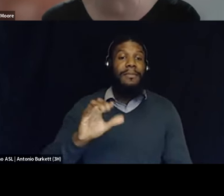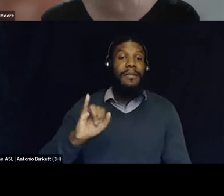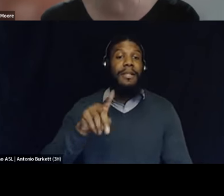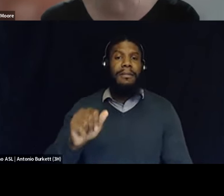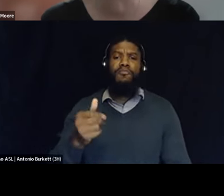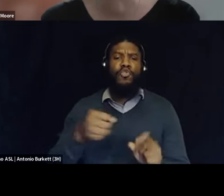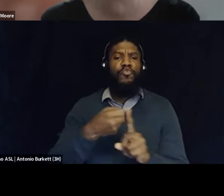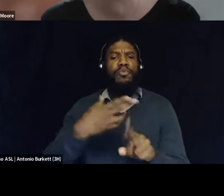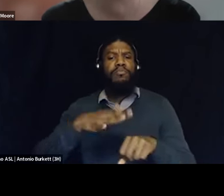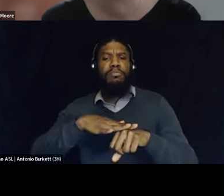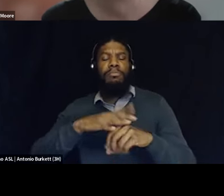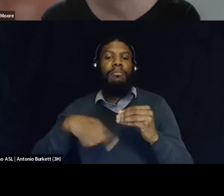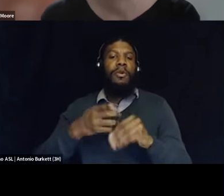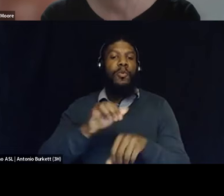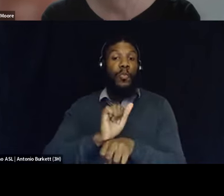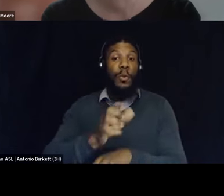the work that you're doing as well?